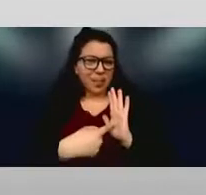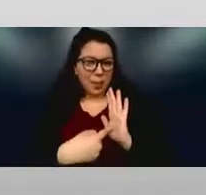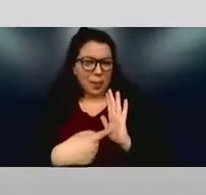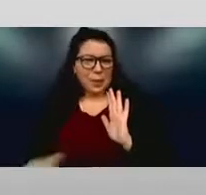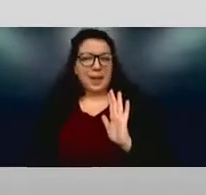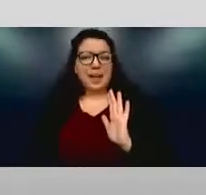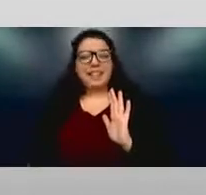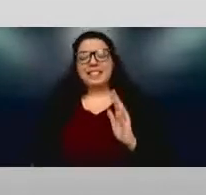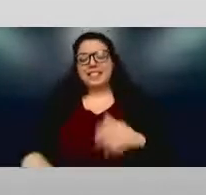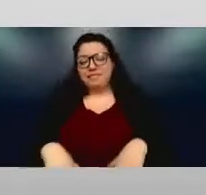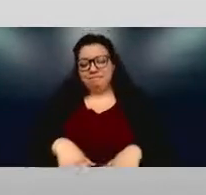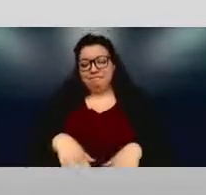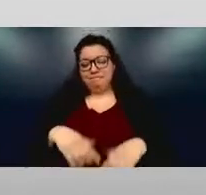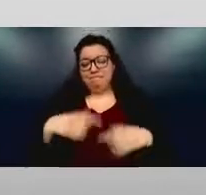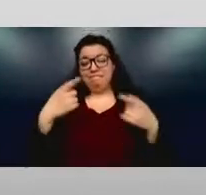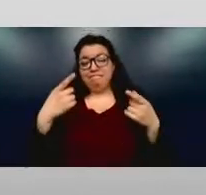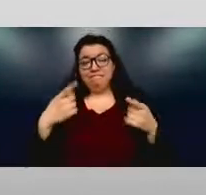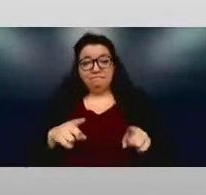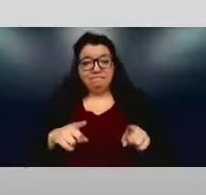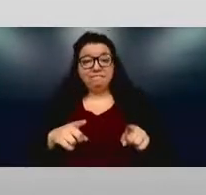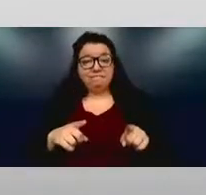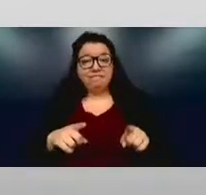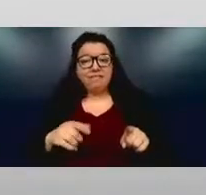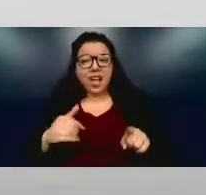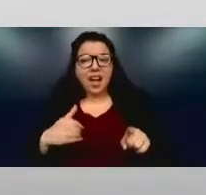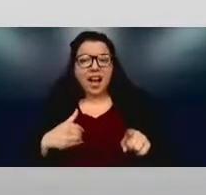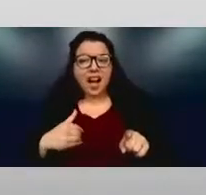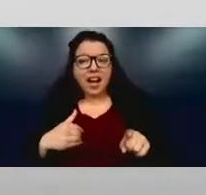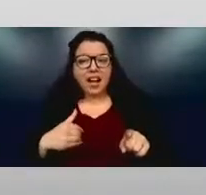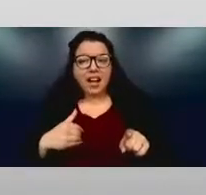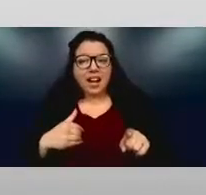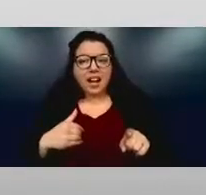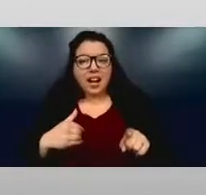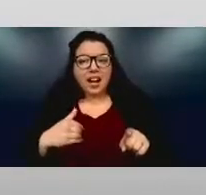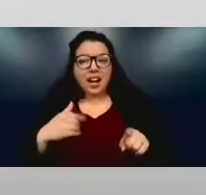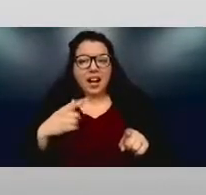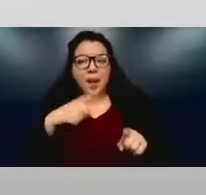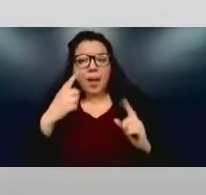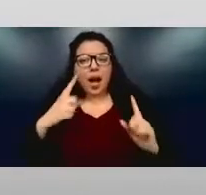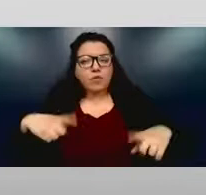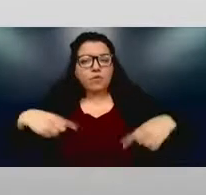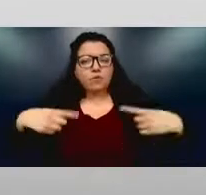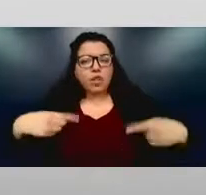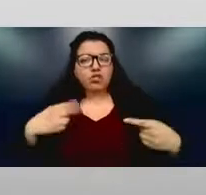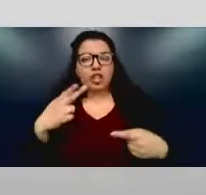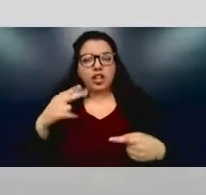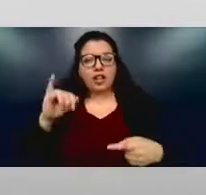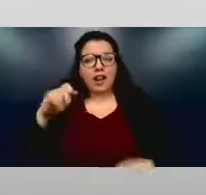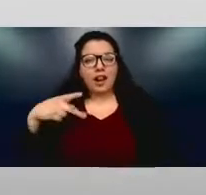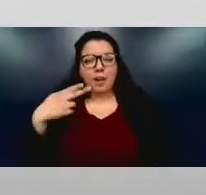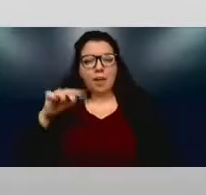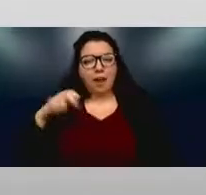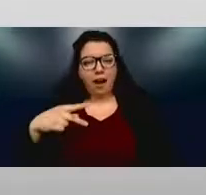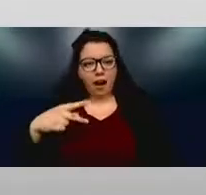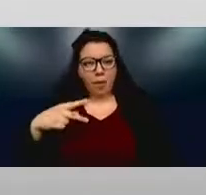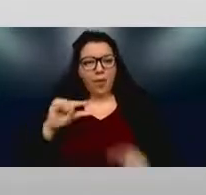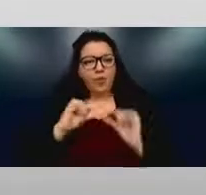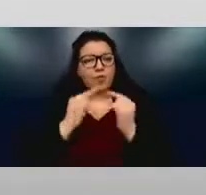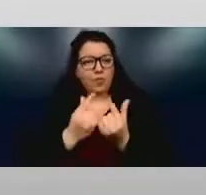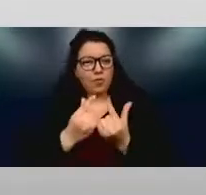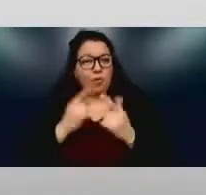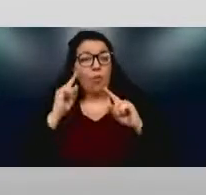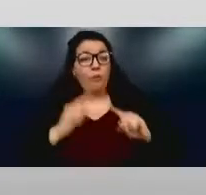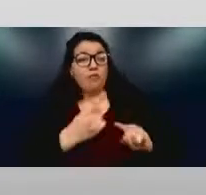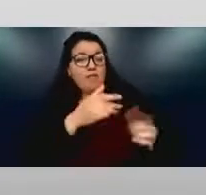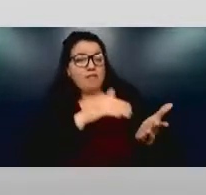A black wheelchair hip hop group visited Dr. Cooper in his laboratory, and there was